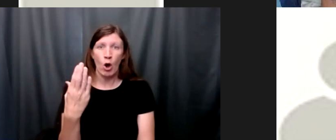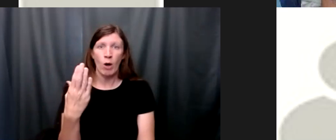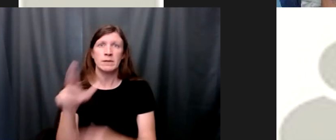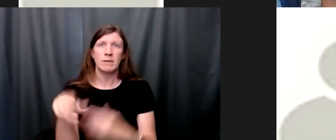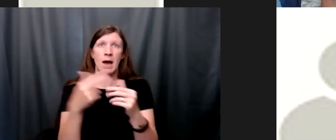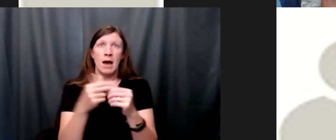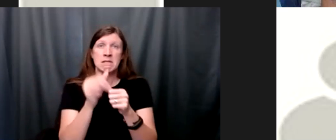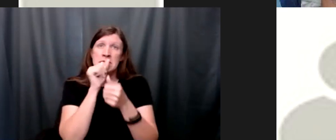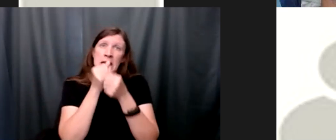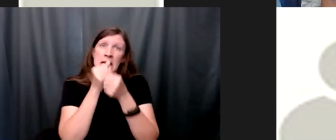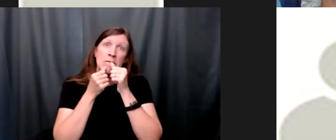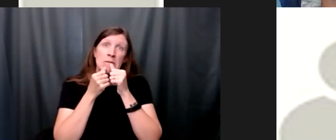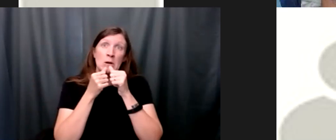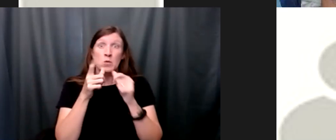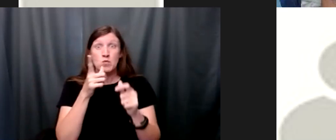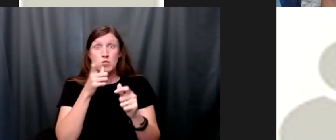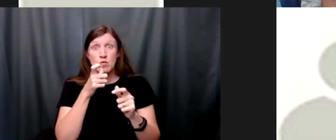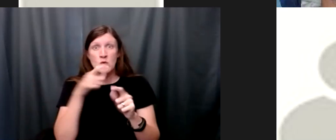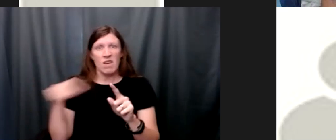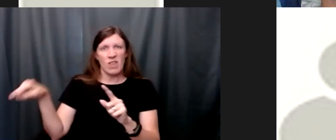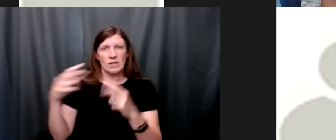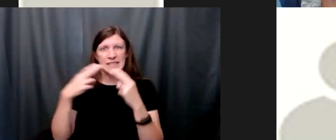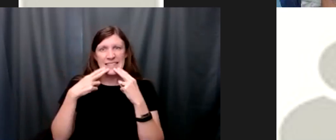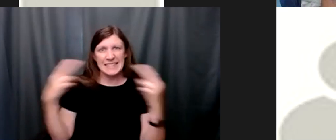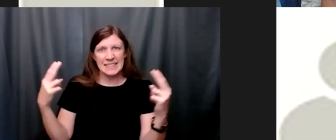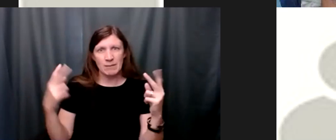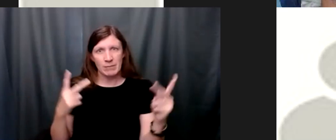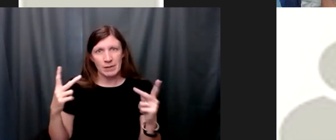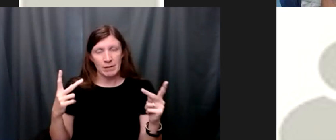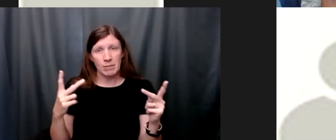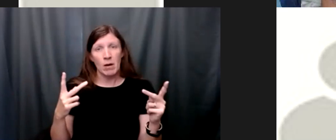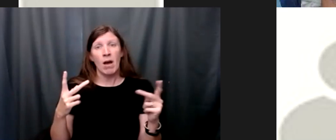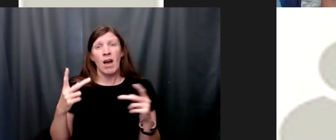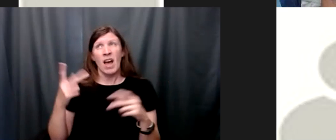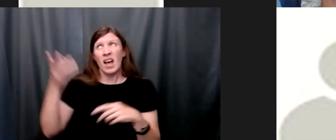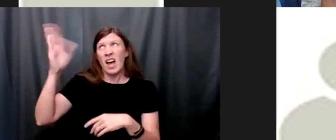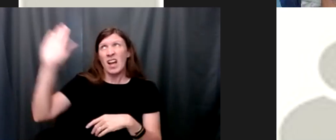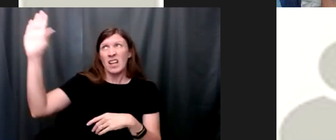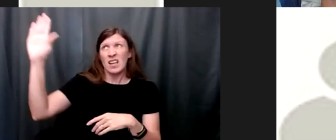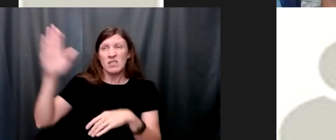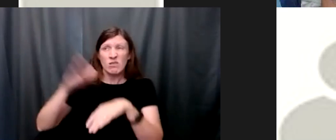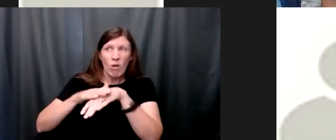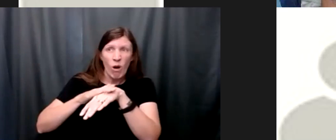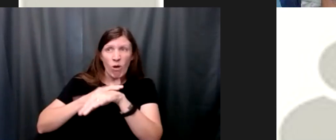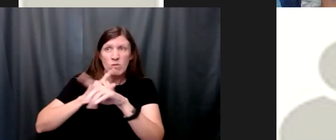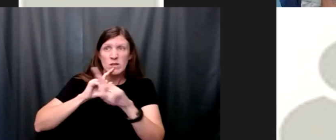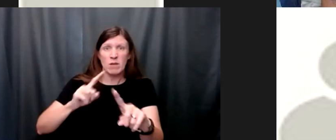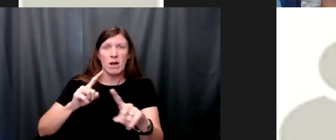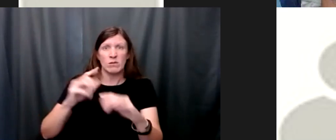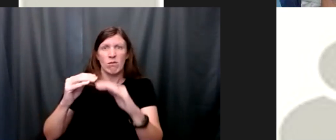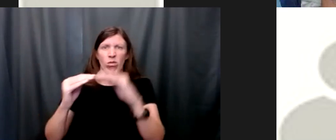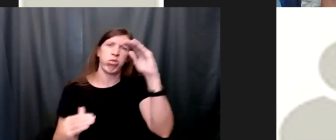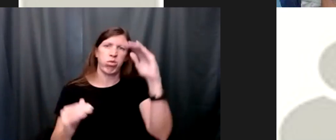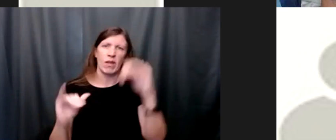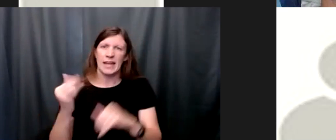the innocent it's about god's slowness to bring justice and frankly i didn't want to deal with all the injustice